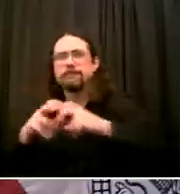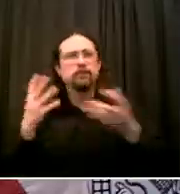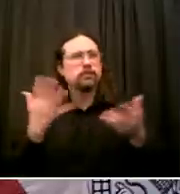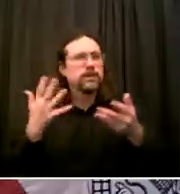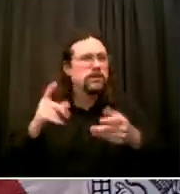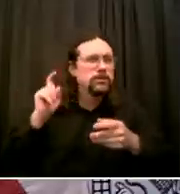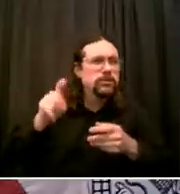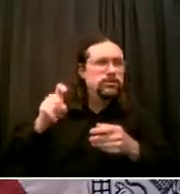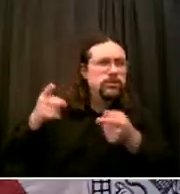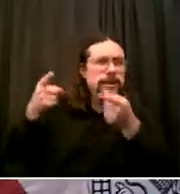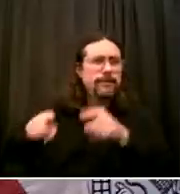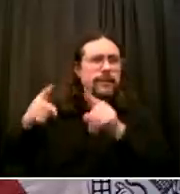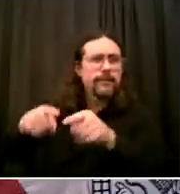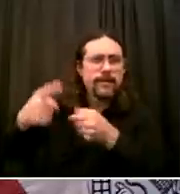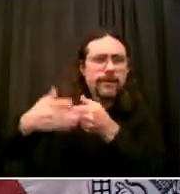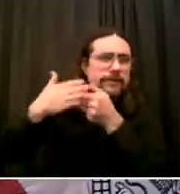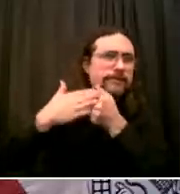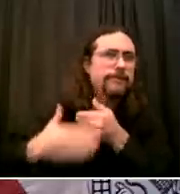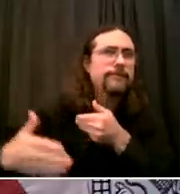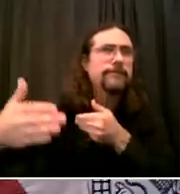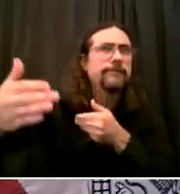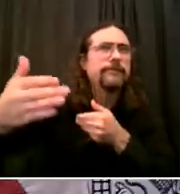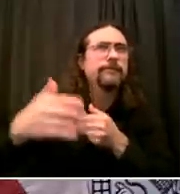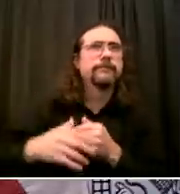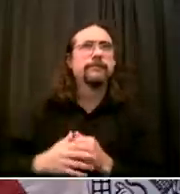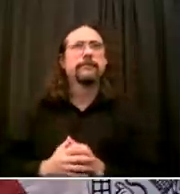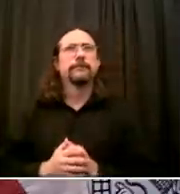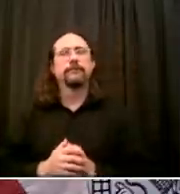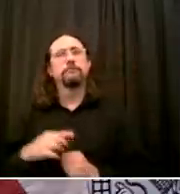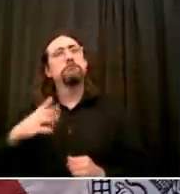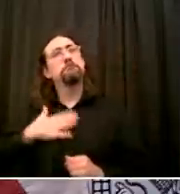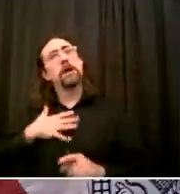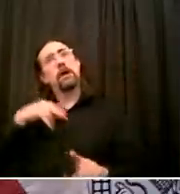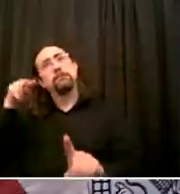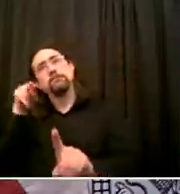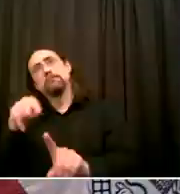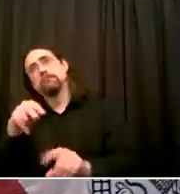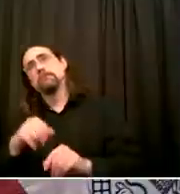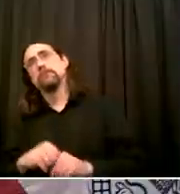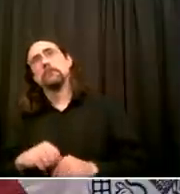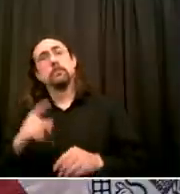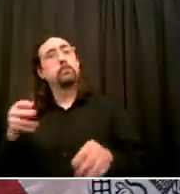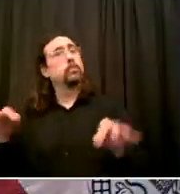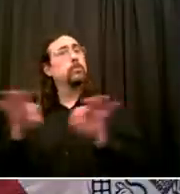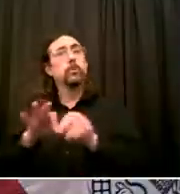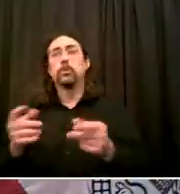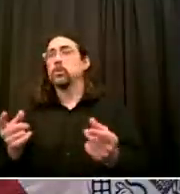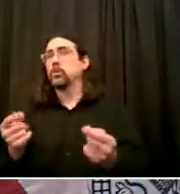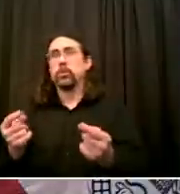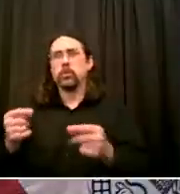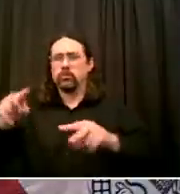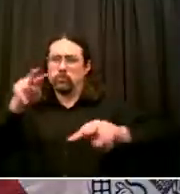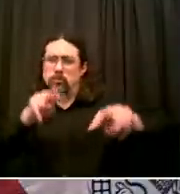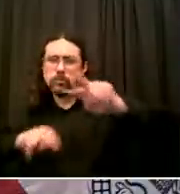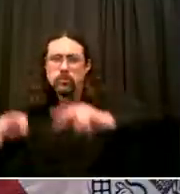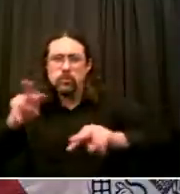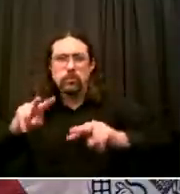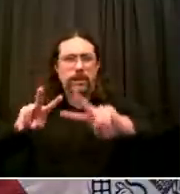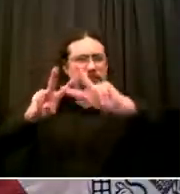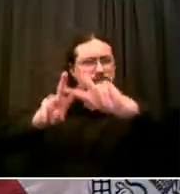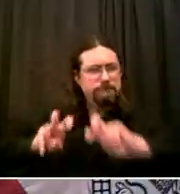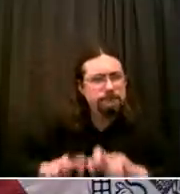But I think it is the time to evaluate the entire look and feel of this city